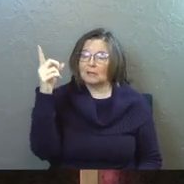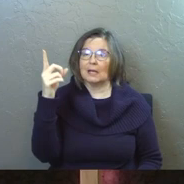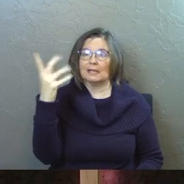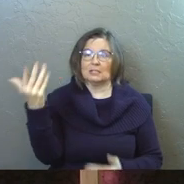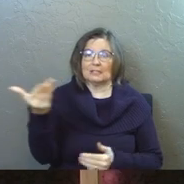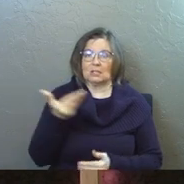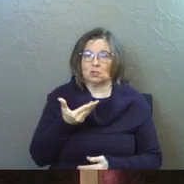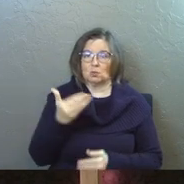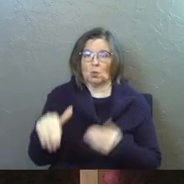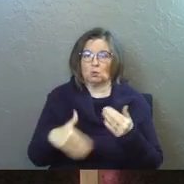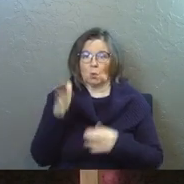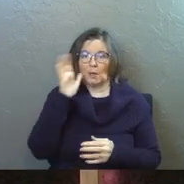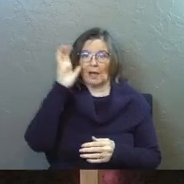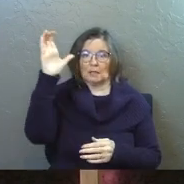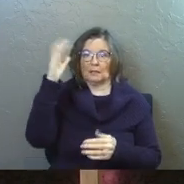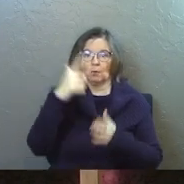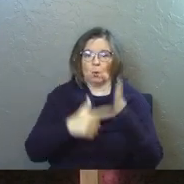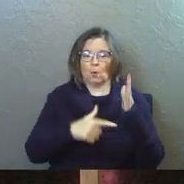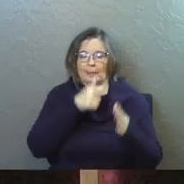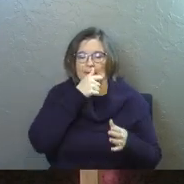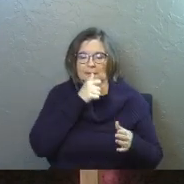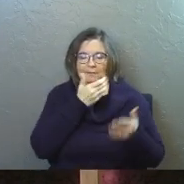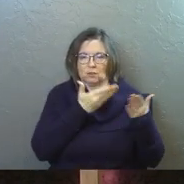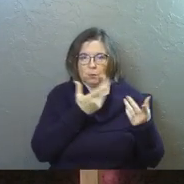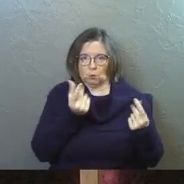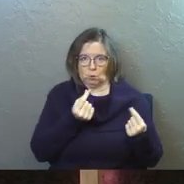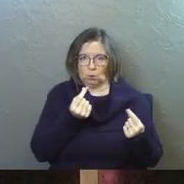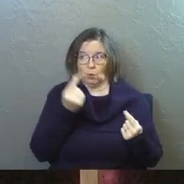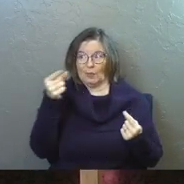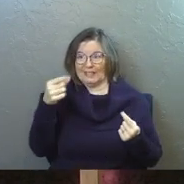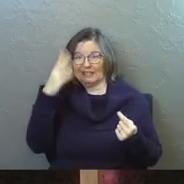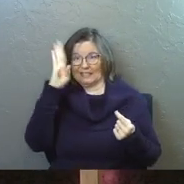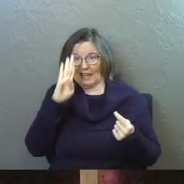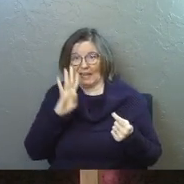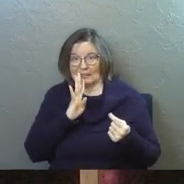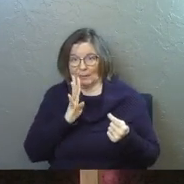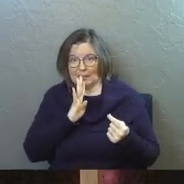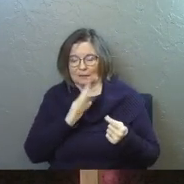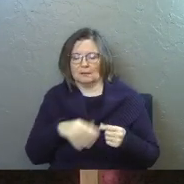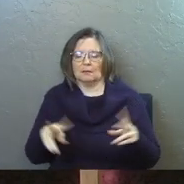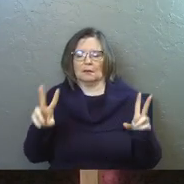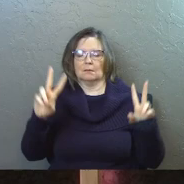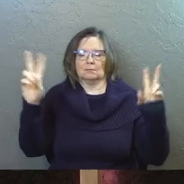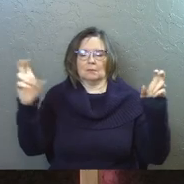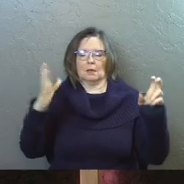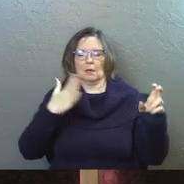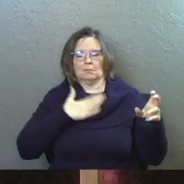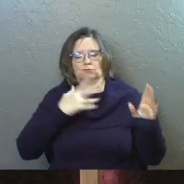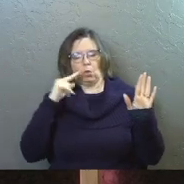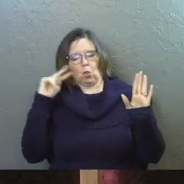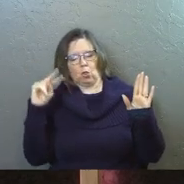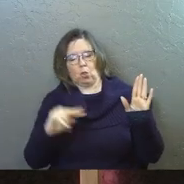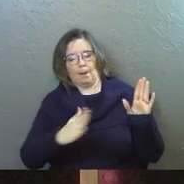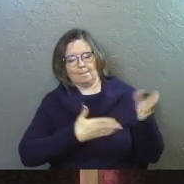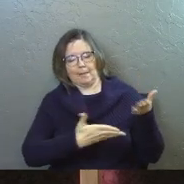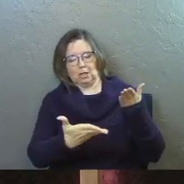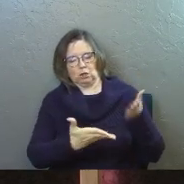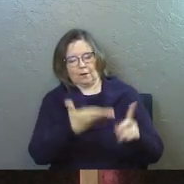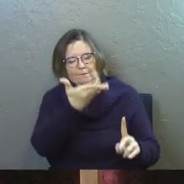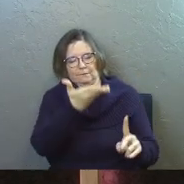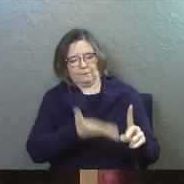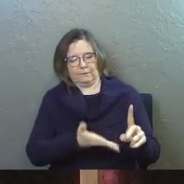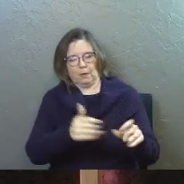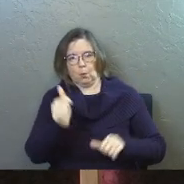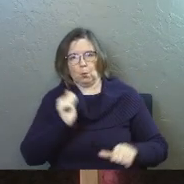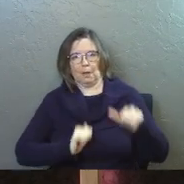introduce this whole concept of what the suffering servant's going to do. He says, behold, my servant shall act wisely.